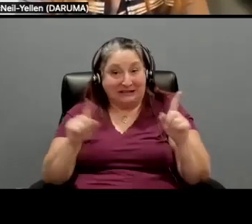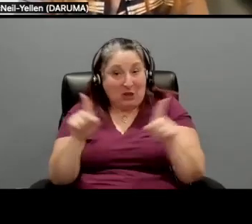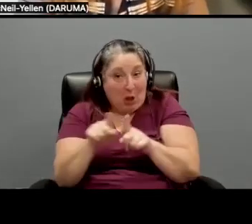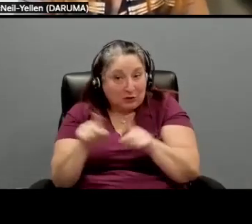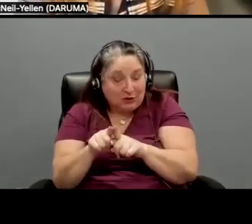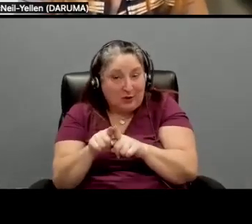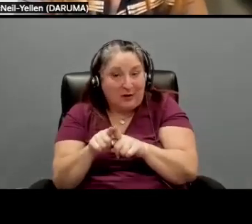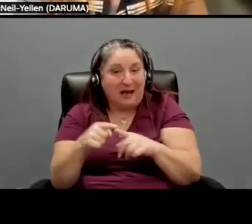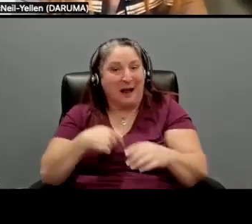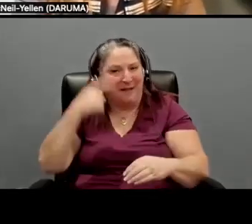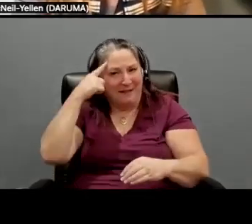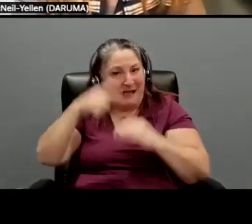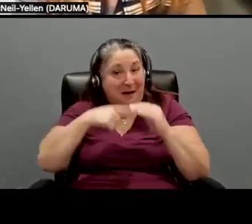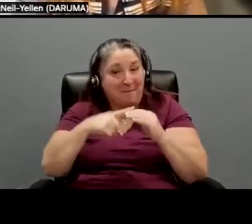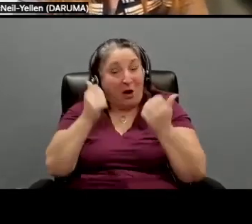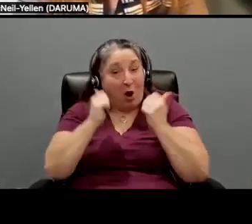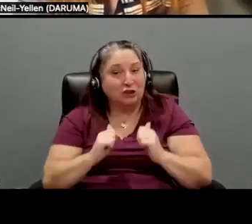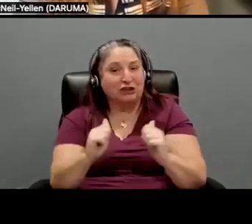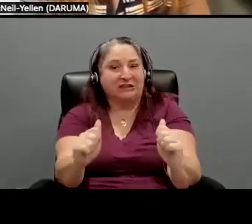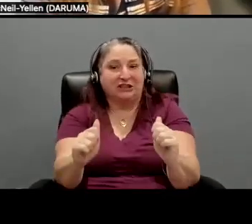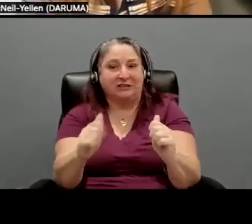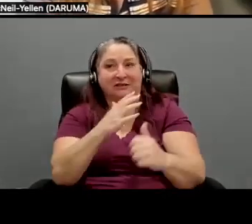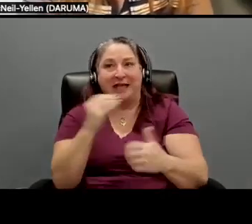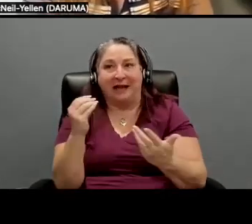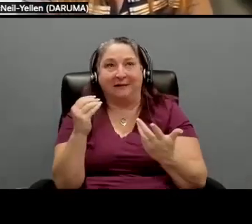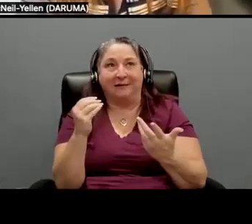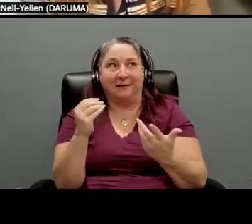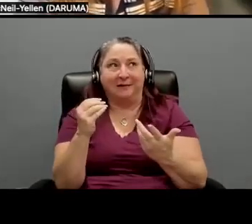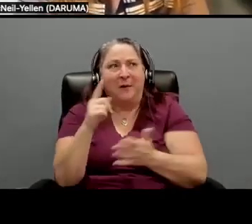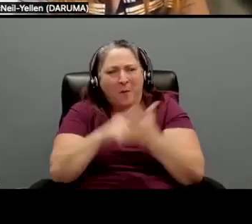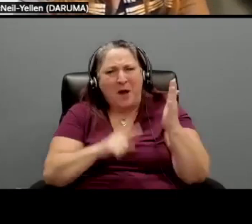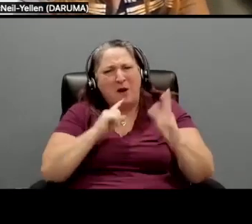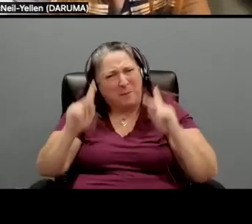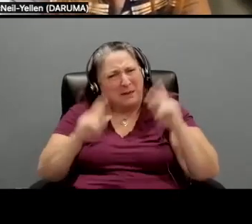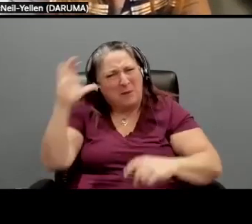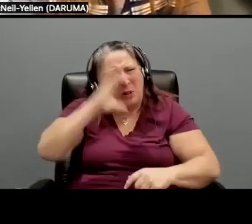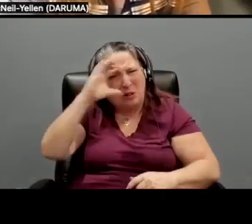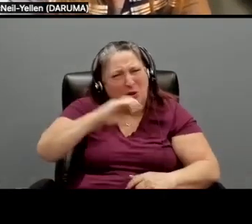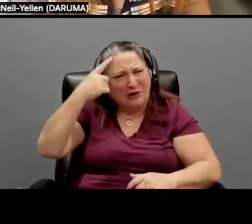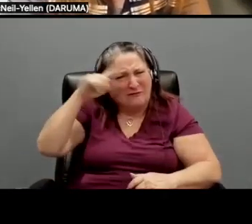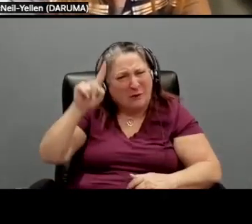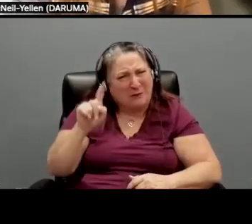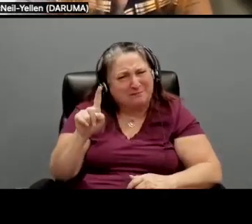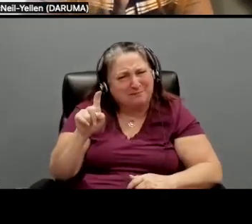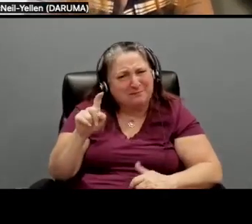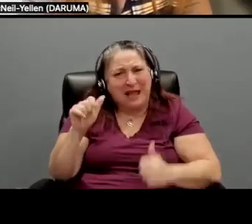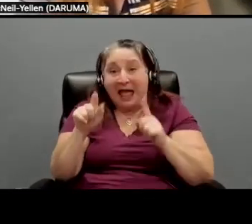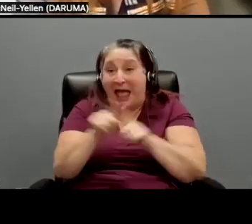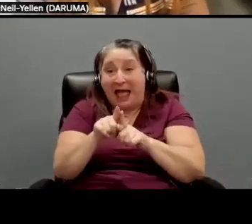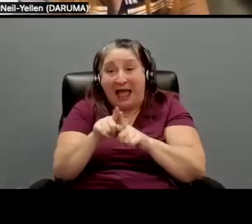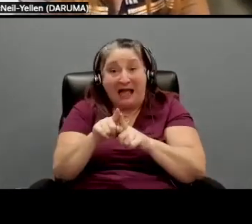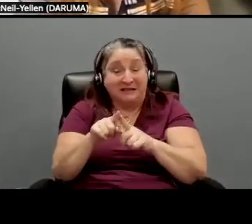about auditions and sort of what, you know, people are looking for, you know, as an actor, you can, you really can't know.